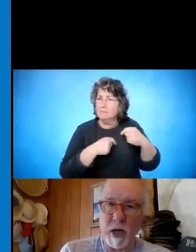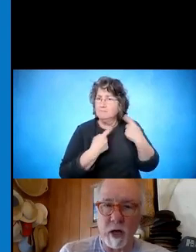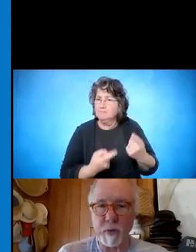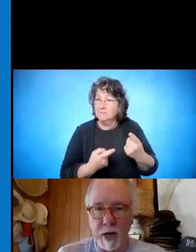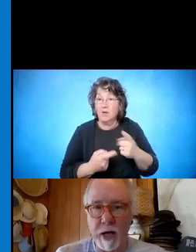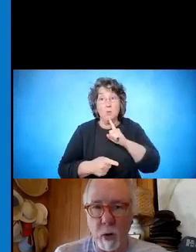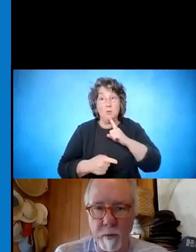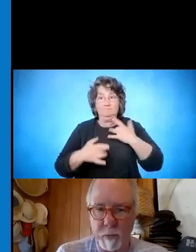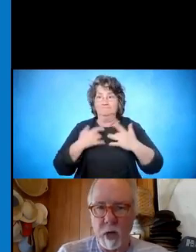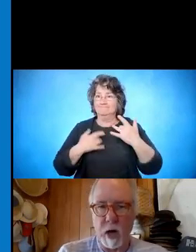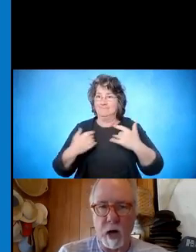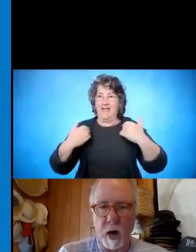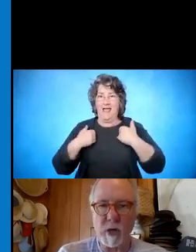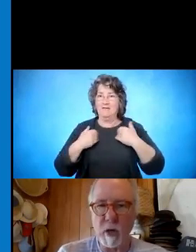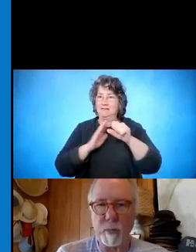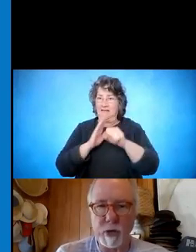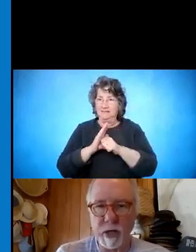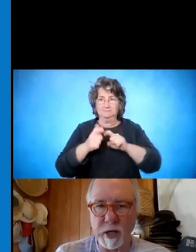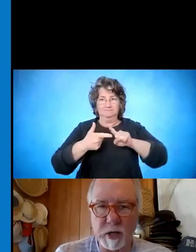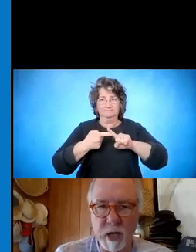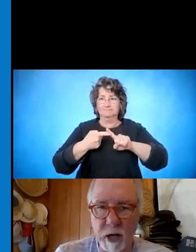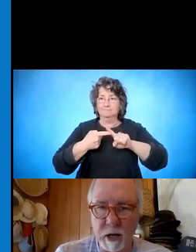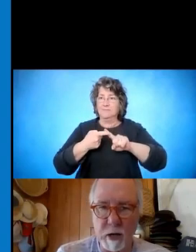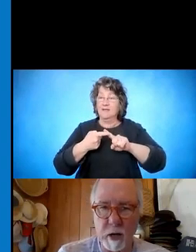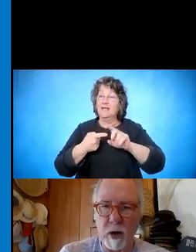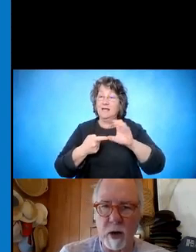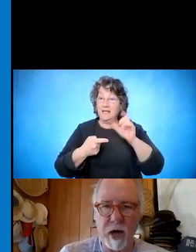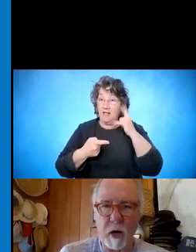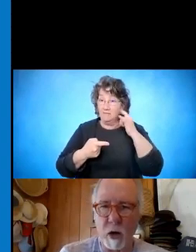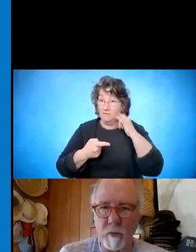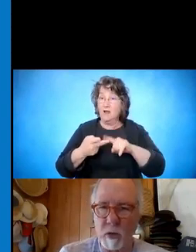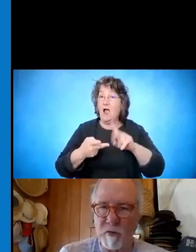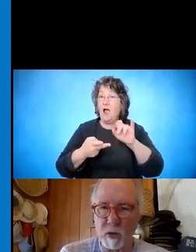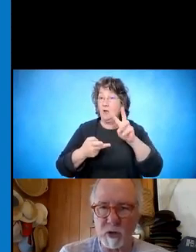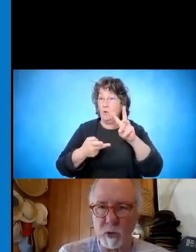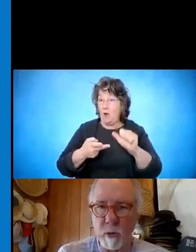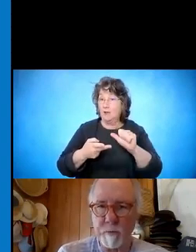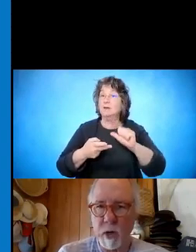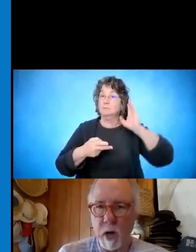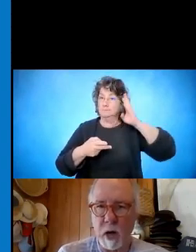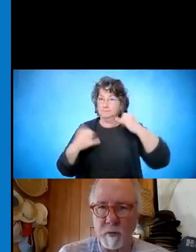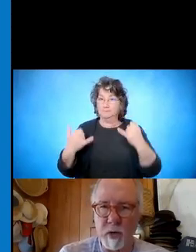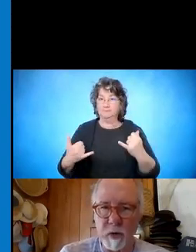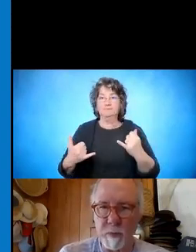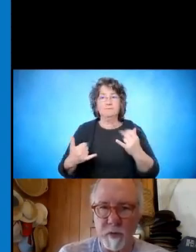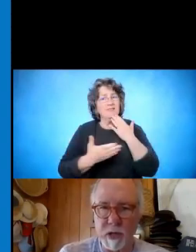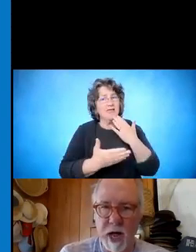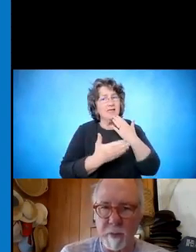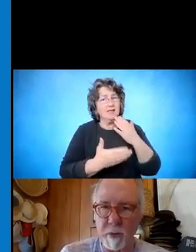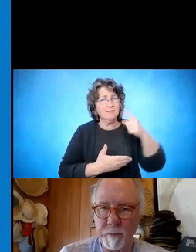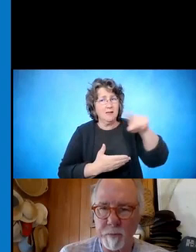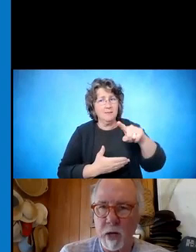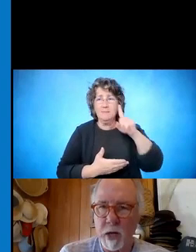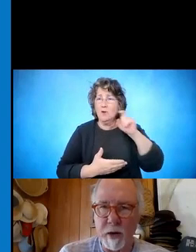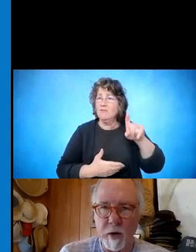California and Iowa also presenting today. And I want to thank all of those folks to who have given up of their